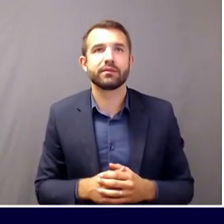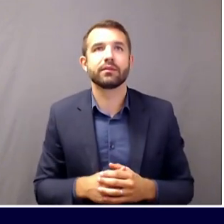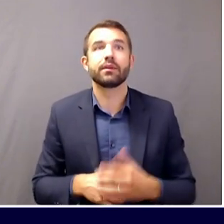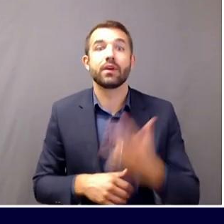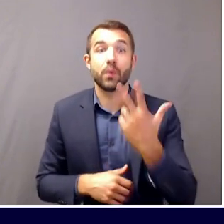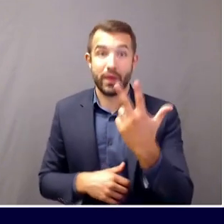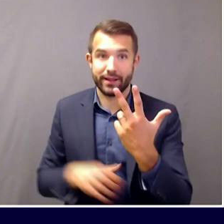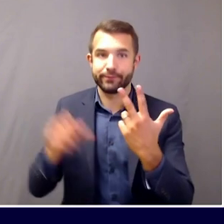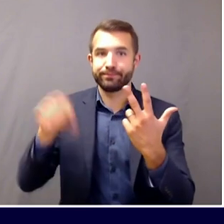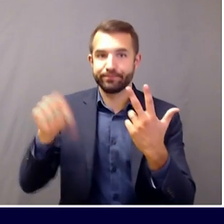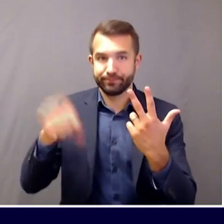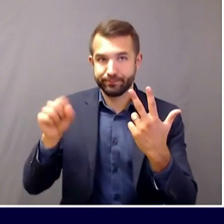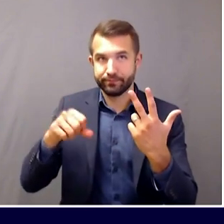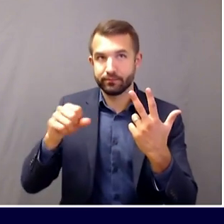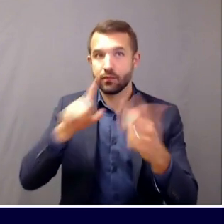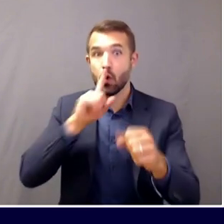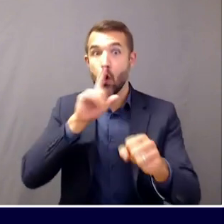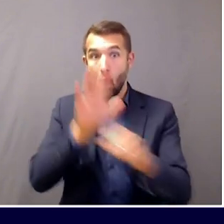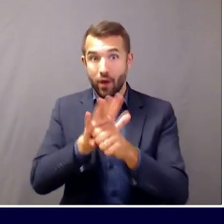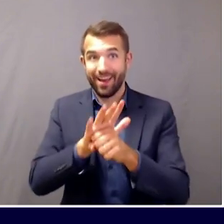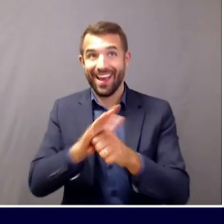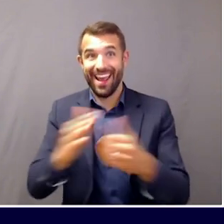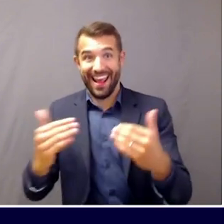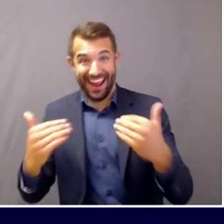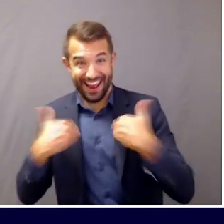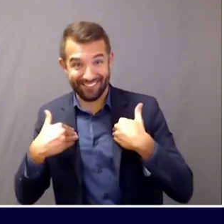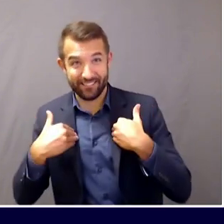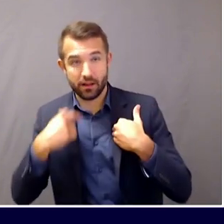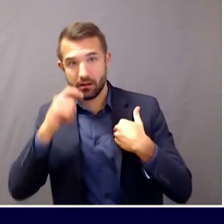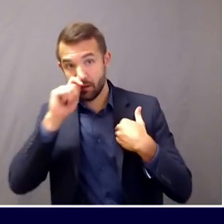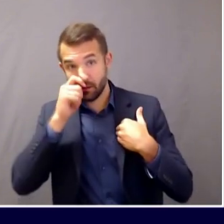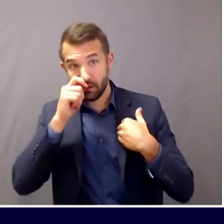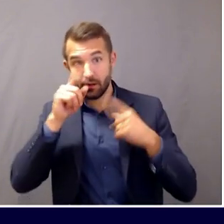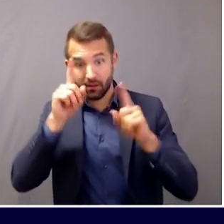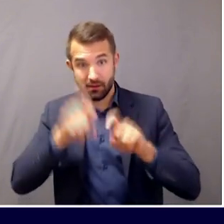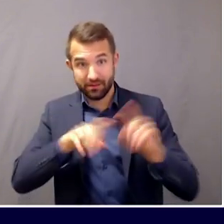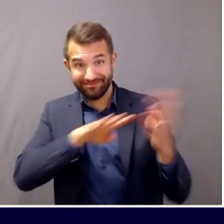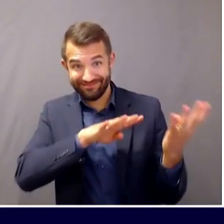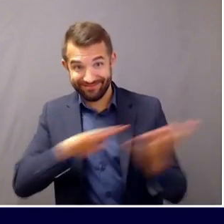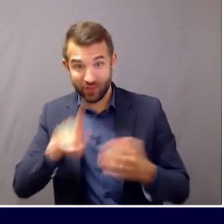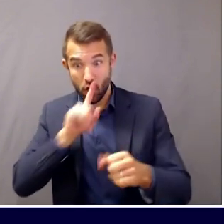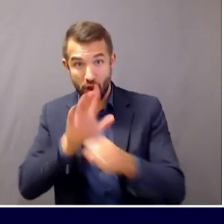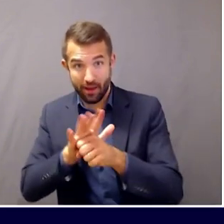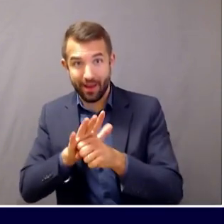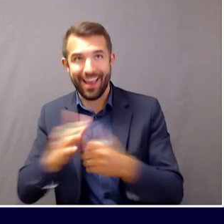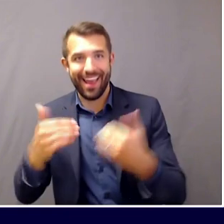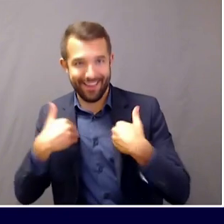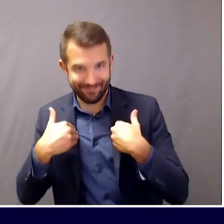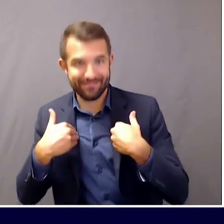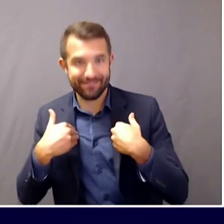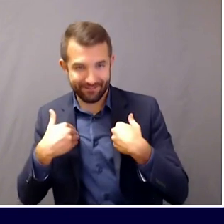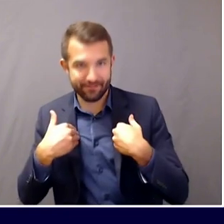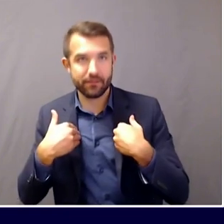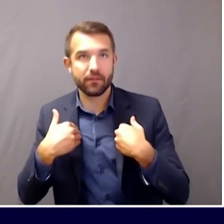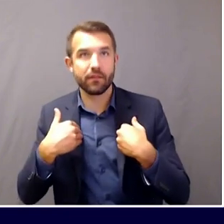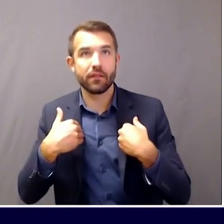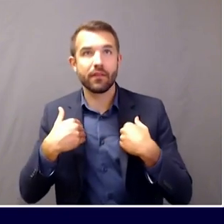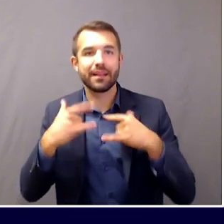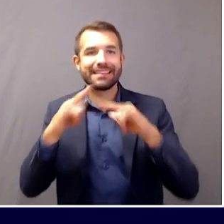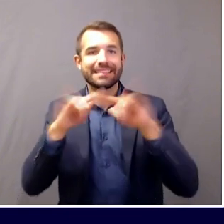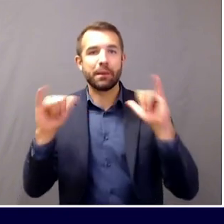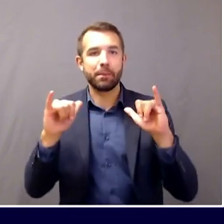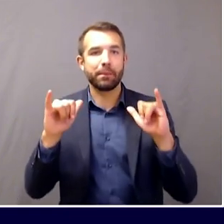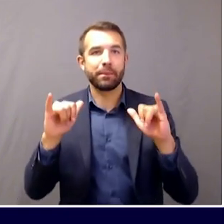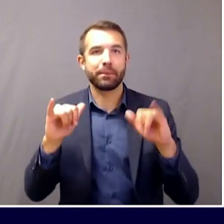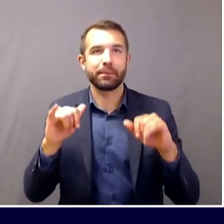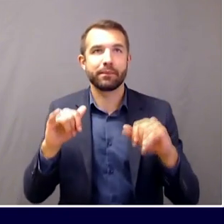individuals in whom there's been a PCR laboratory diagnosis. But at the same time, there was a decrease of two